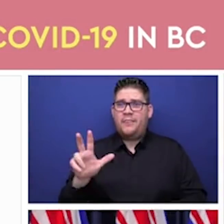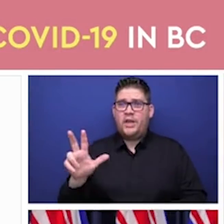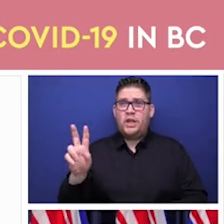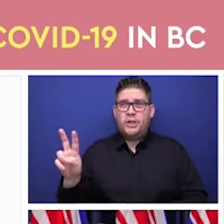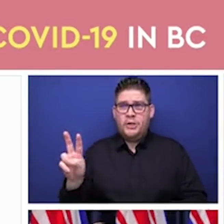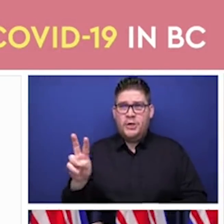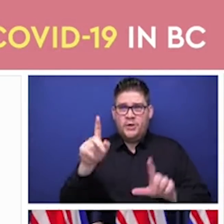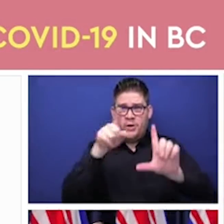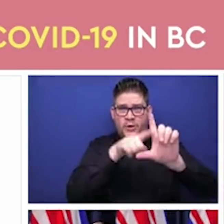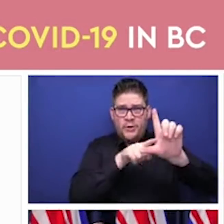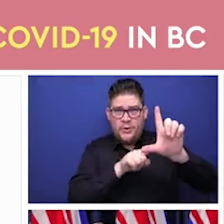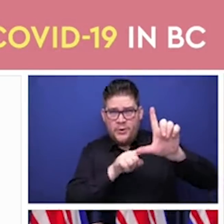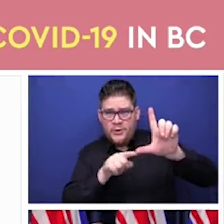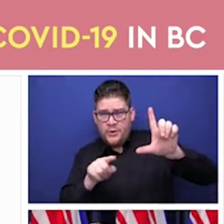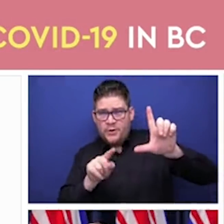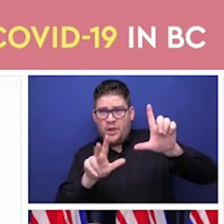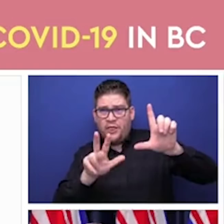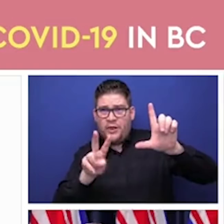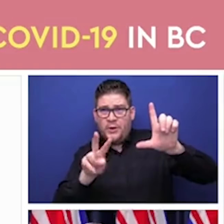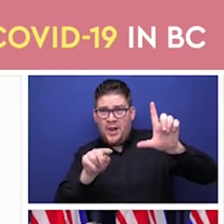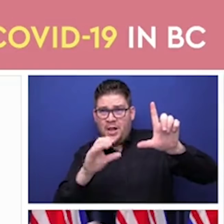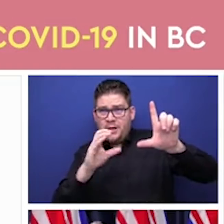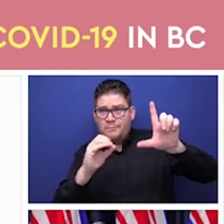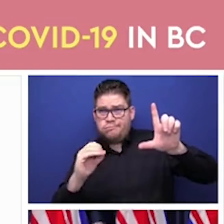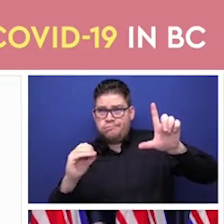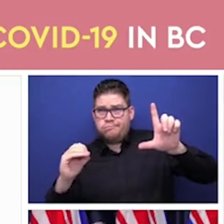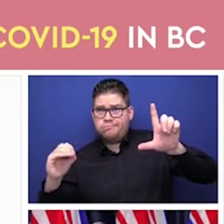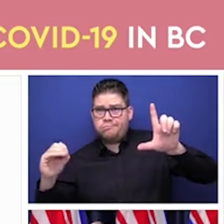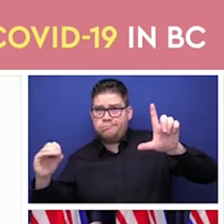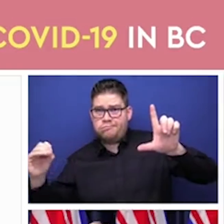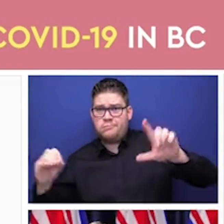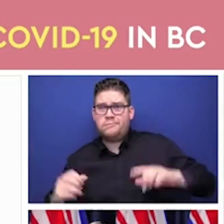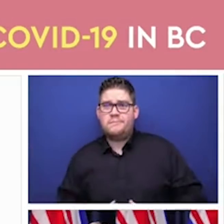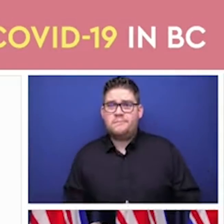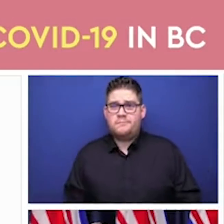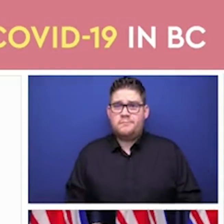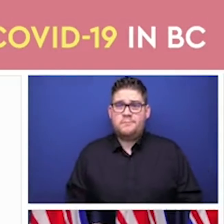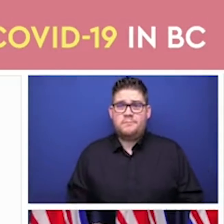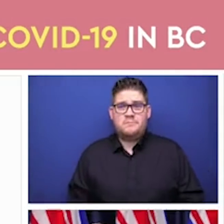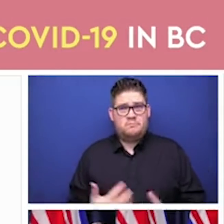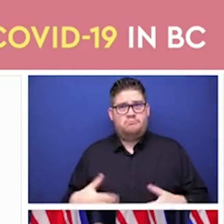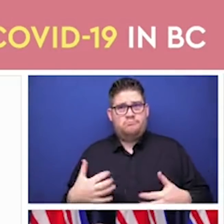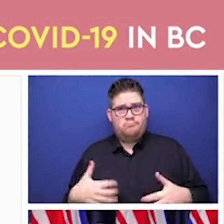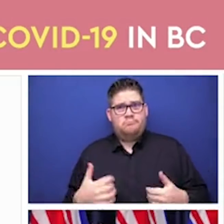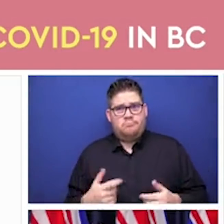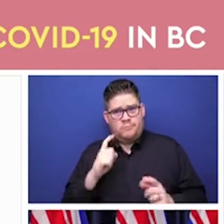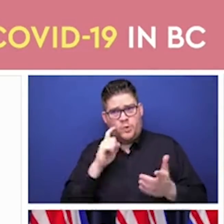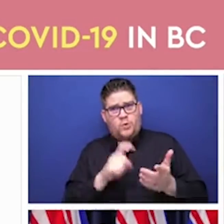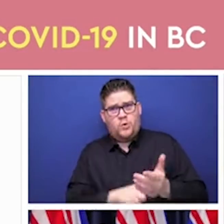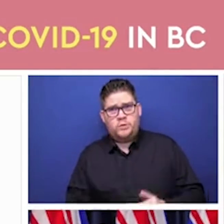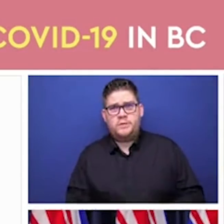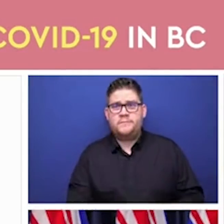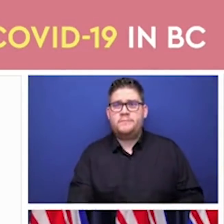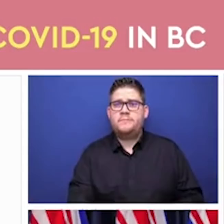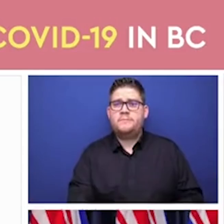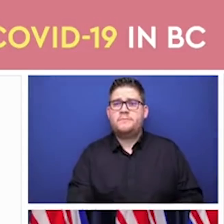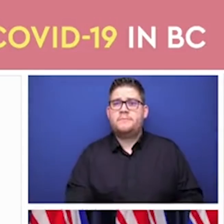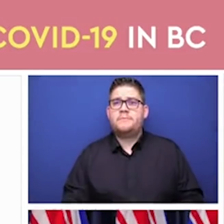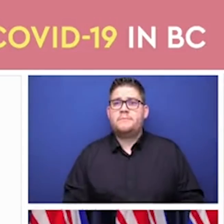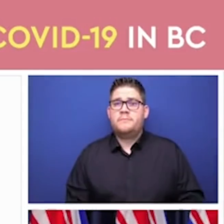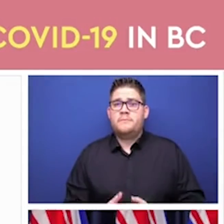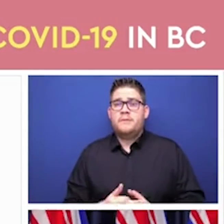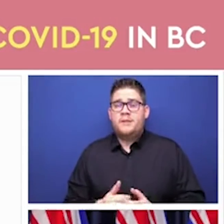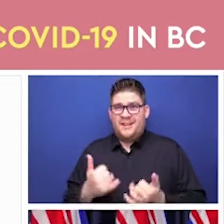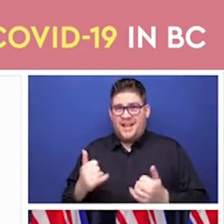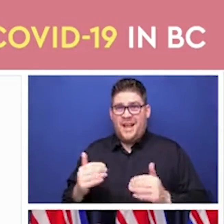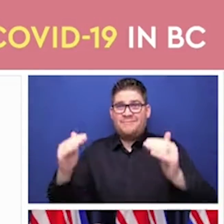And in the next slide, a very, very similar pattern for our health care workers. Those health care workers, you